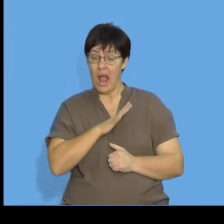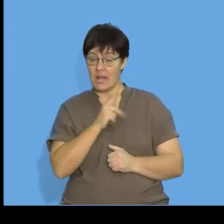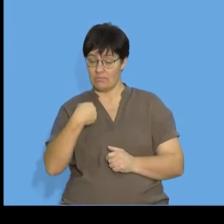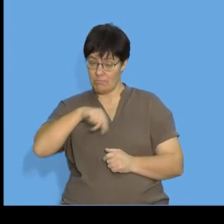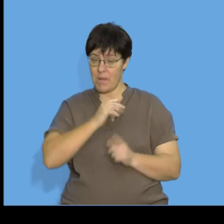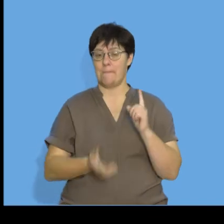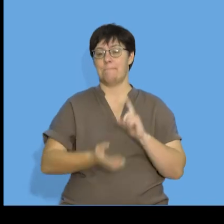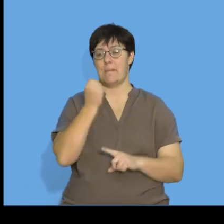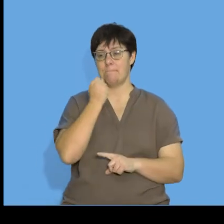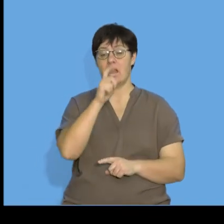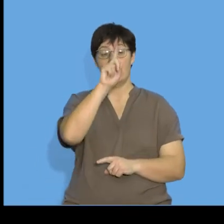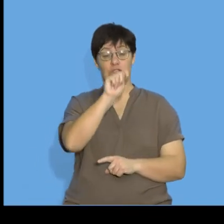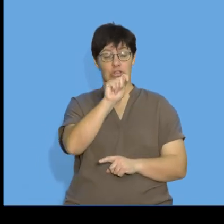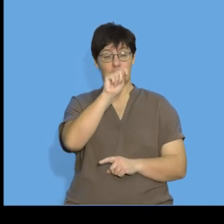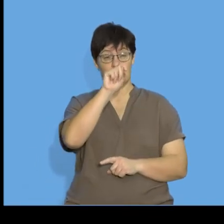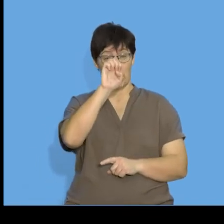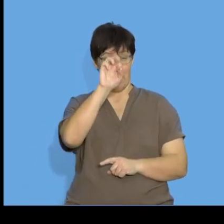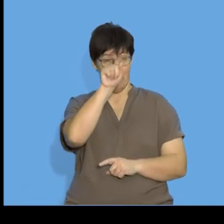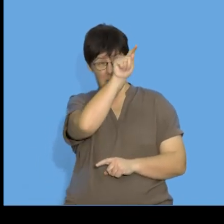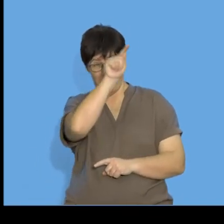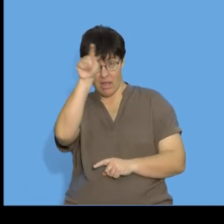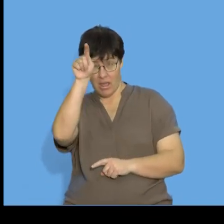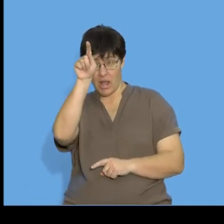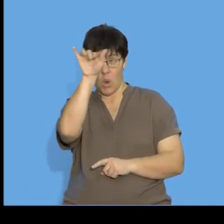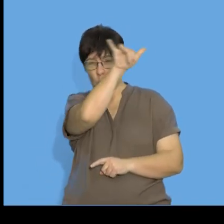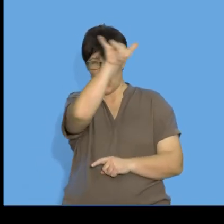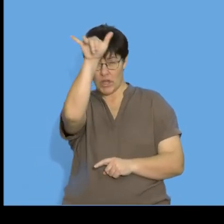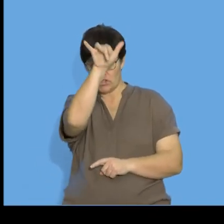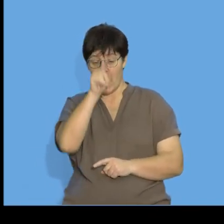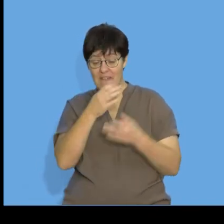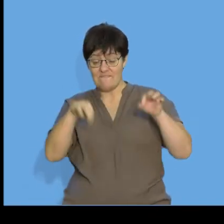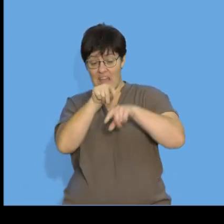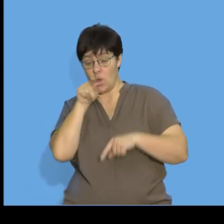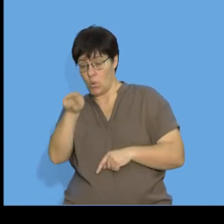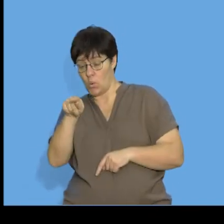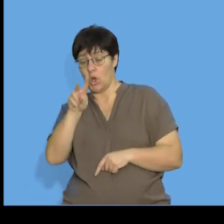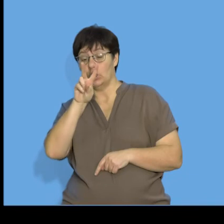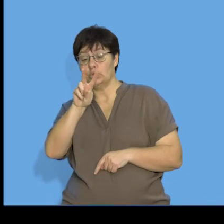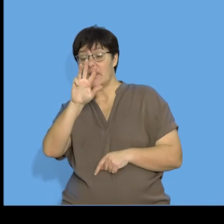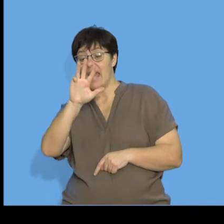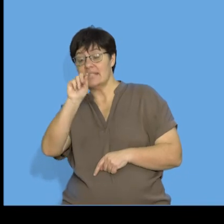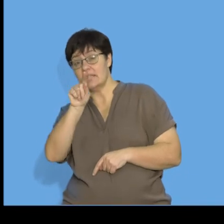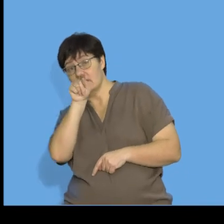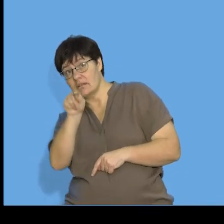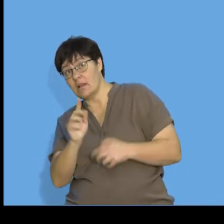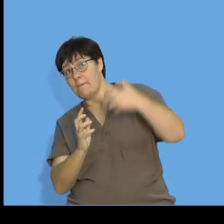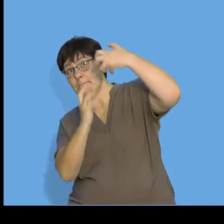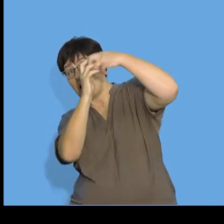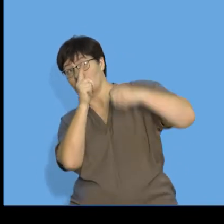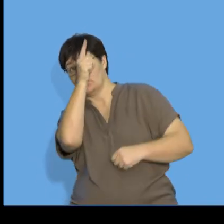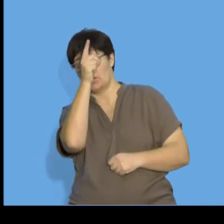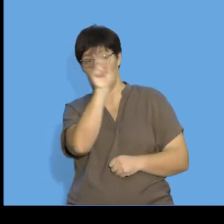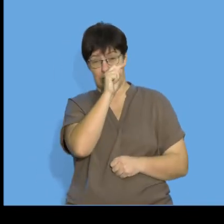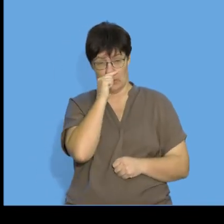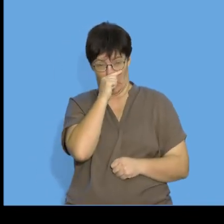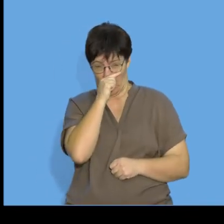determine which term will have a value of 290 this is not